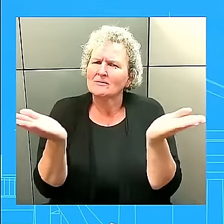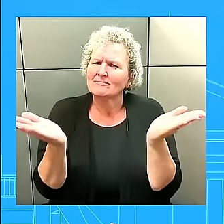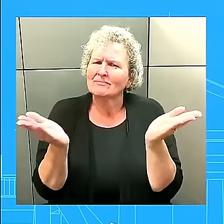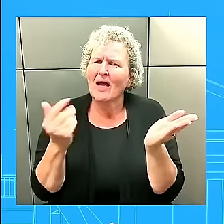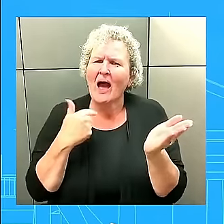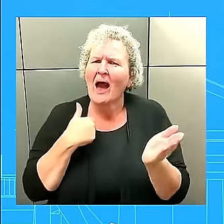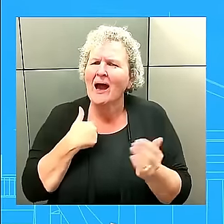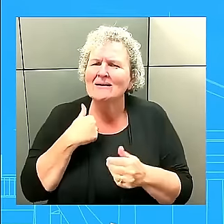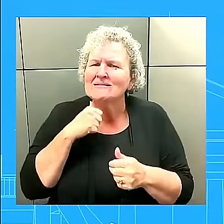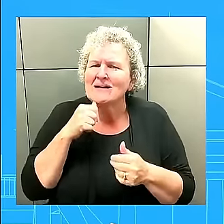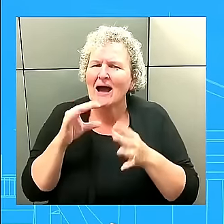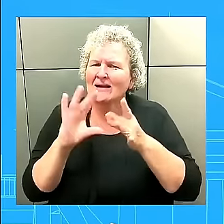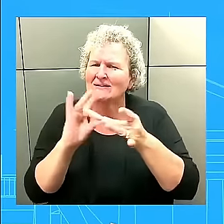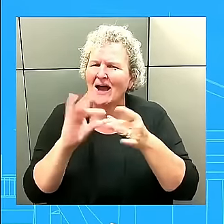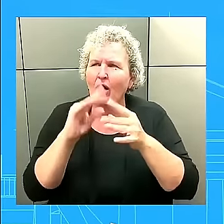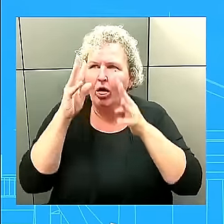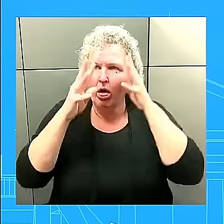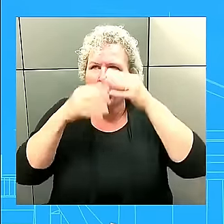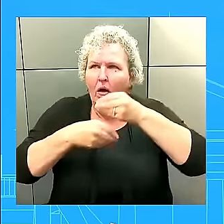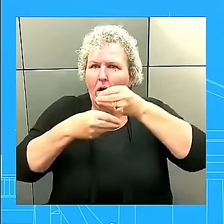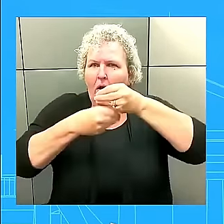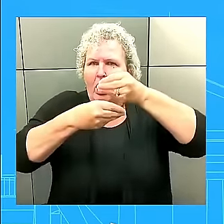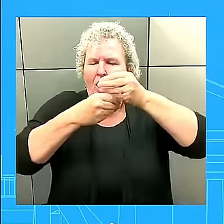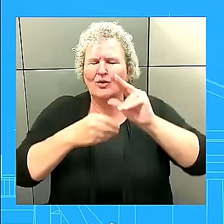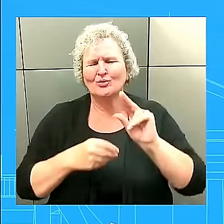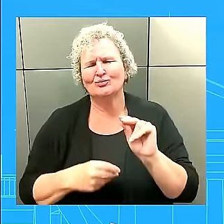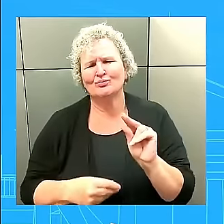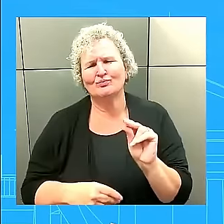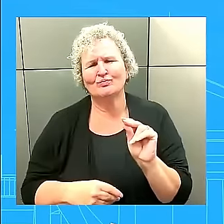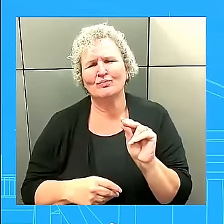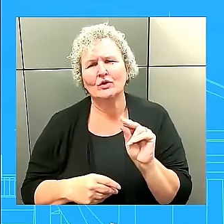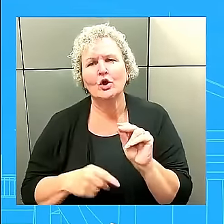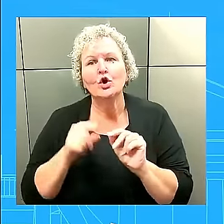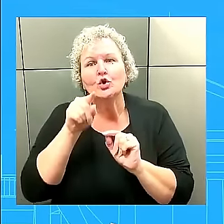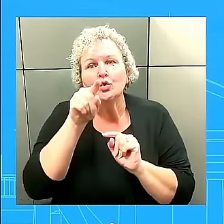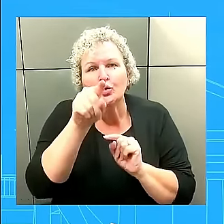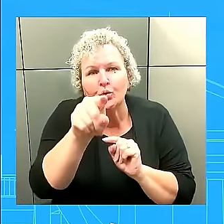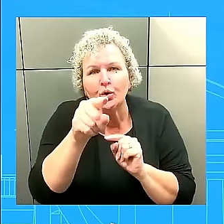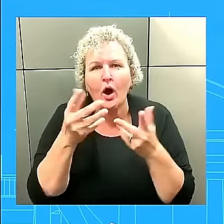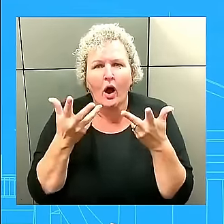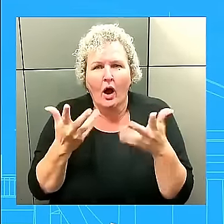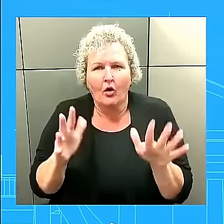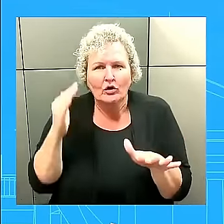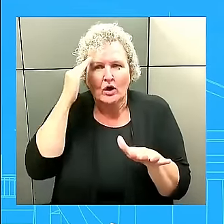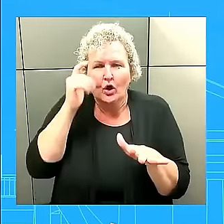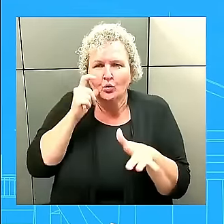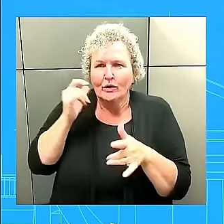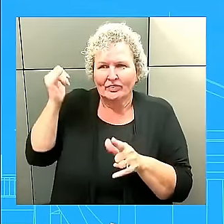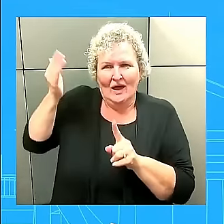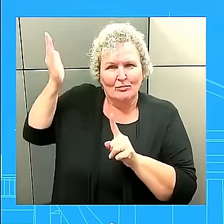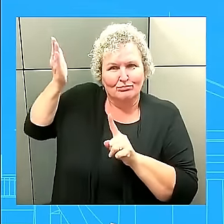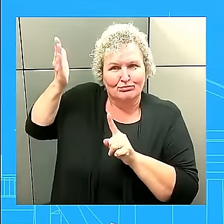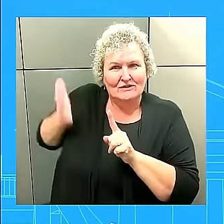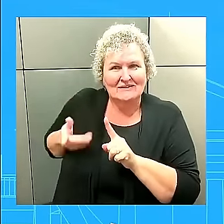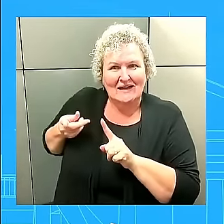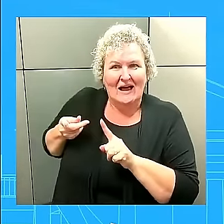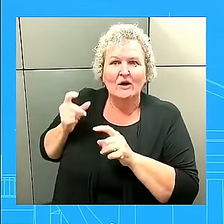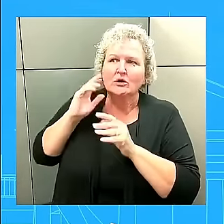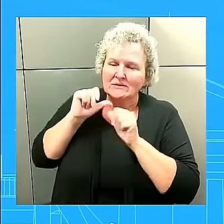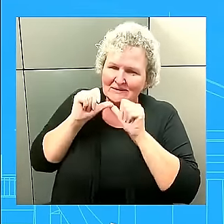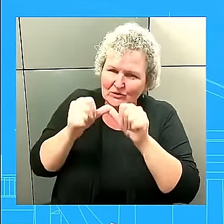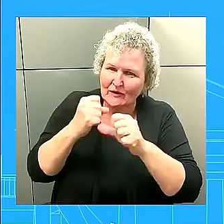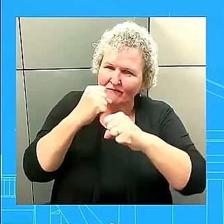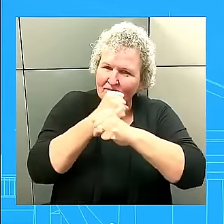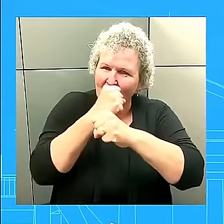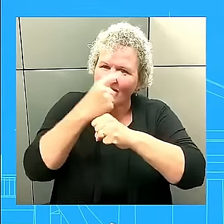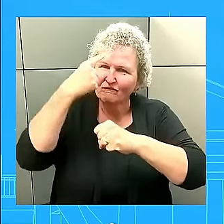you know and what you have seen from this president and this vice president is their commitment to continue to fight for women's rights and continue to